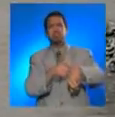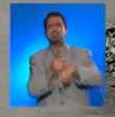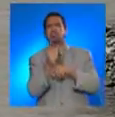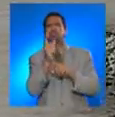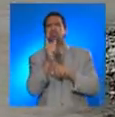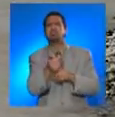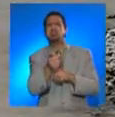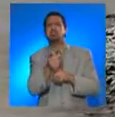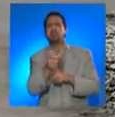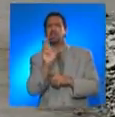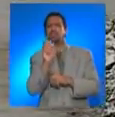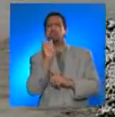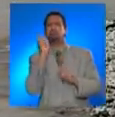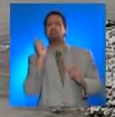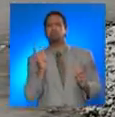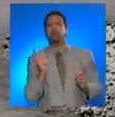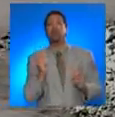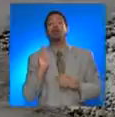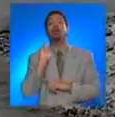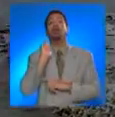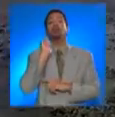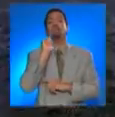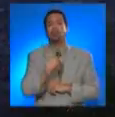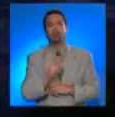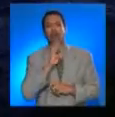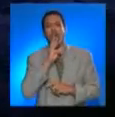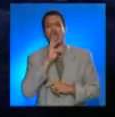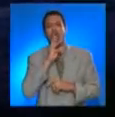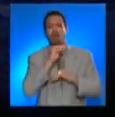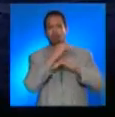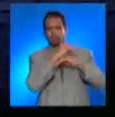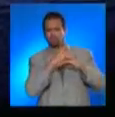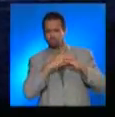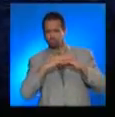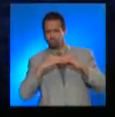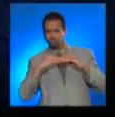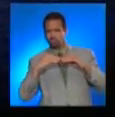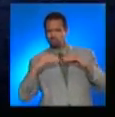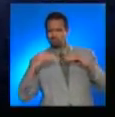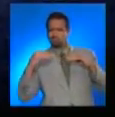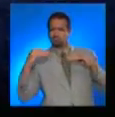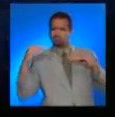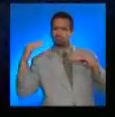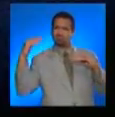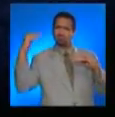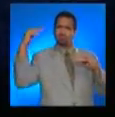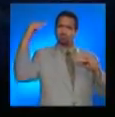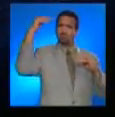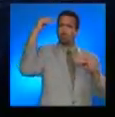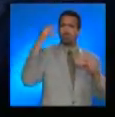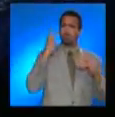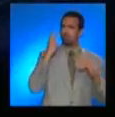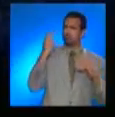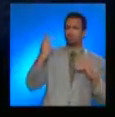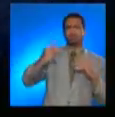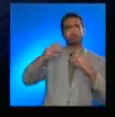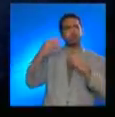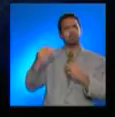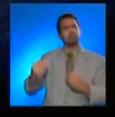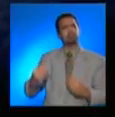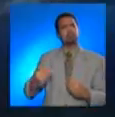minute and a half. A few minutes later, the ocean rose about 15 to 20 feet like a straight white wall.